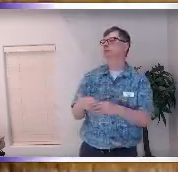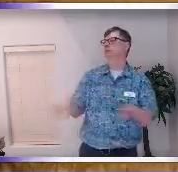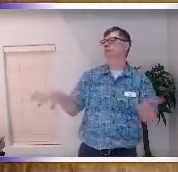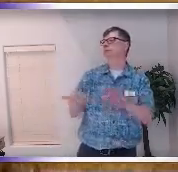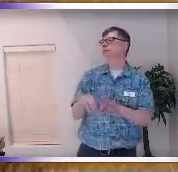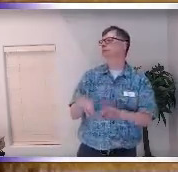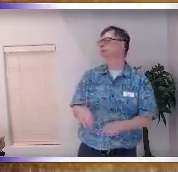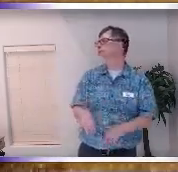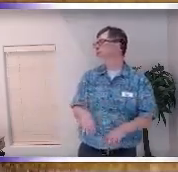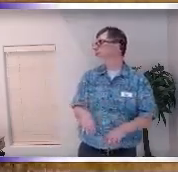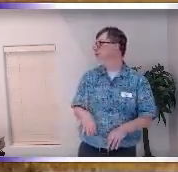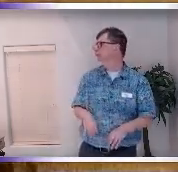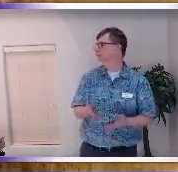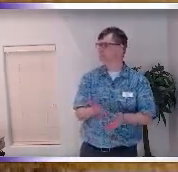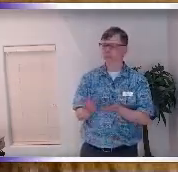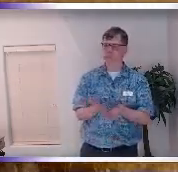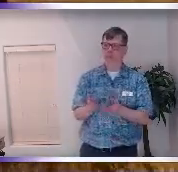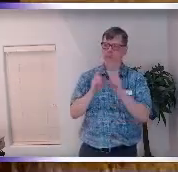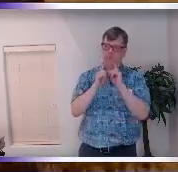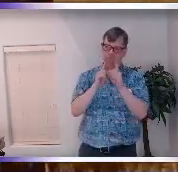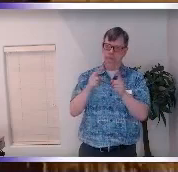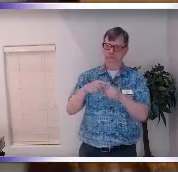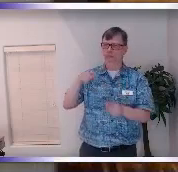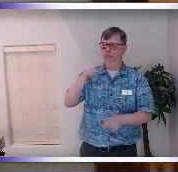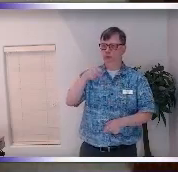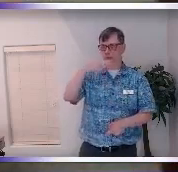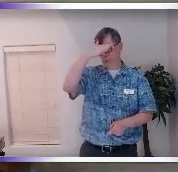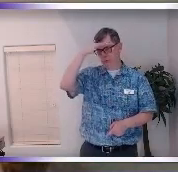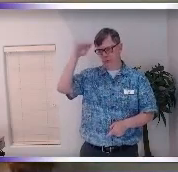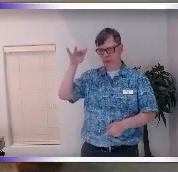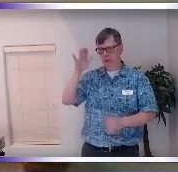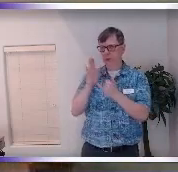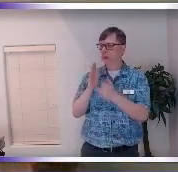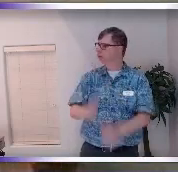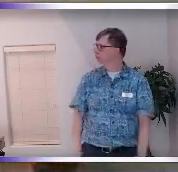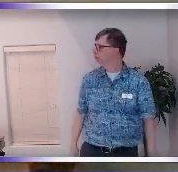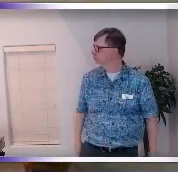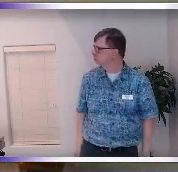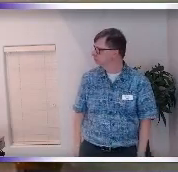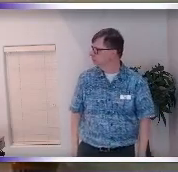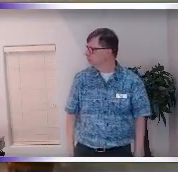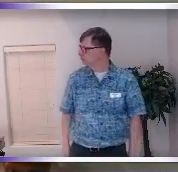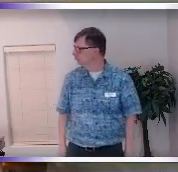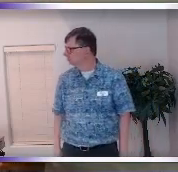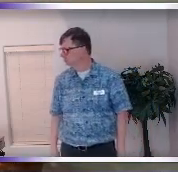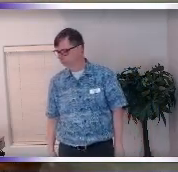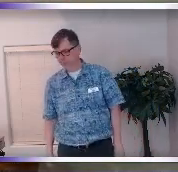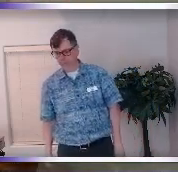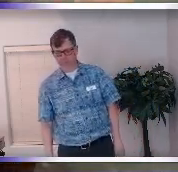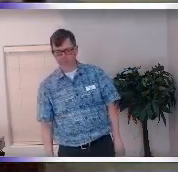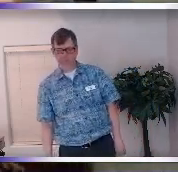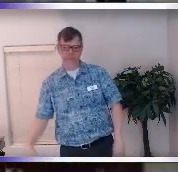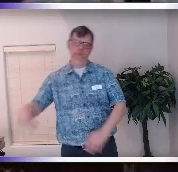new carpet and my and my minister said to me when you see it which reminds me that Ernest Holmes story